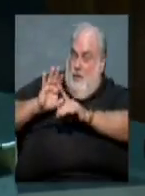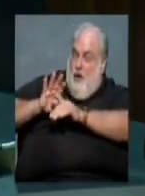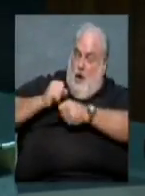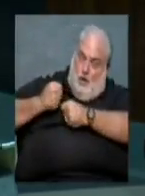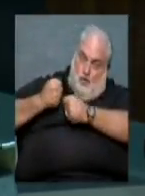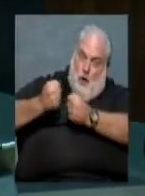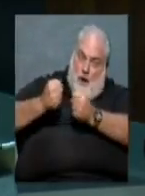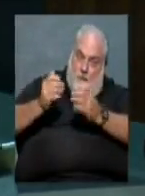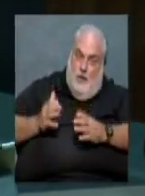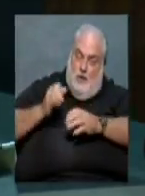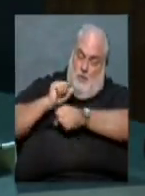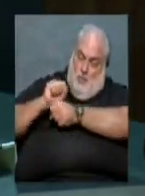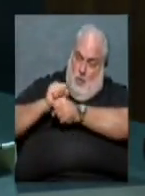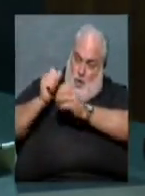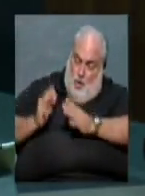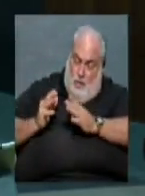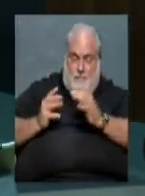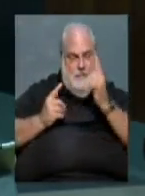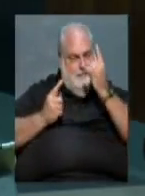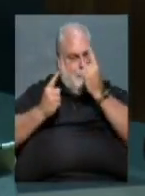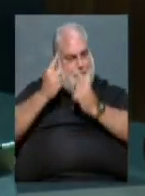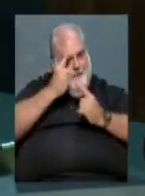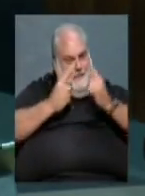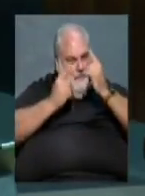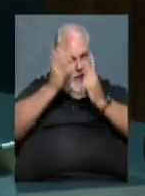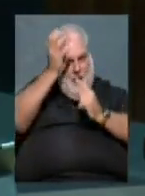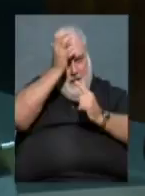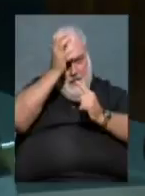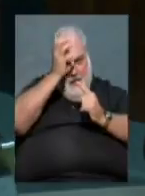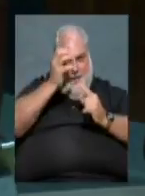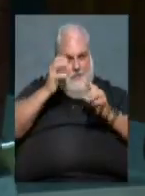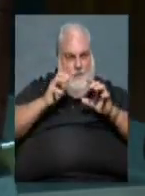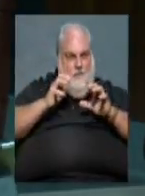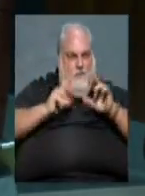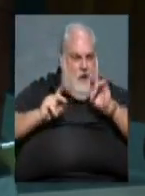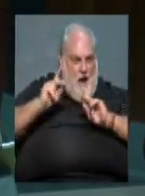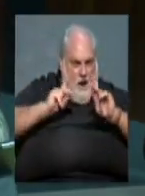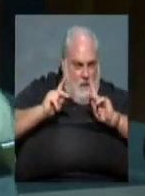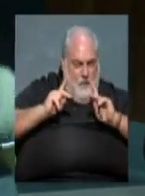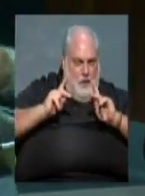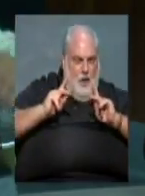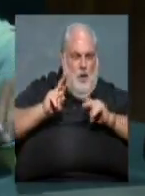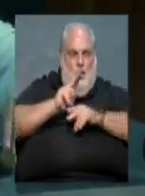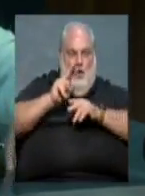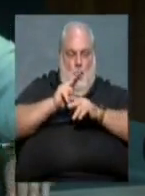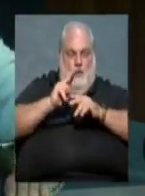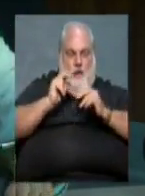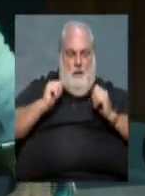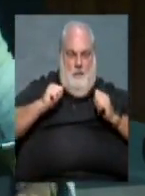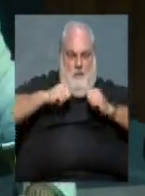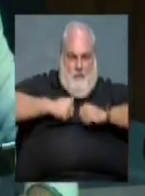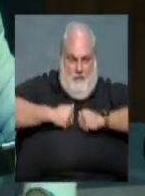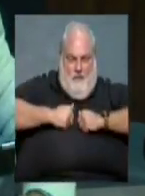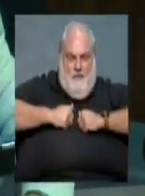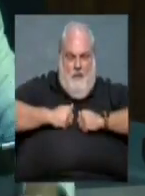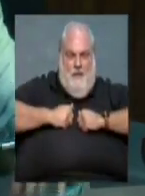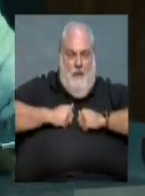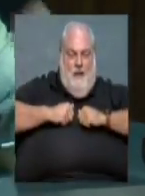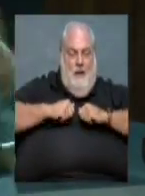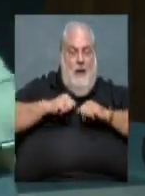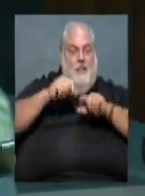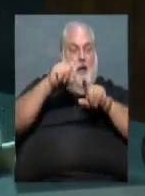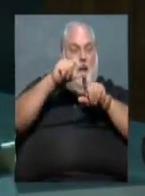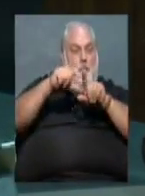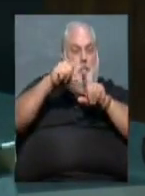their workers, then we might need to look into the firefighters. And I have a question about that. Do the